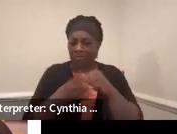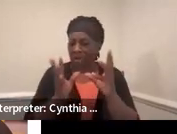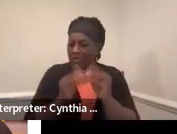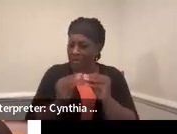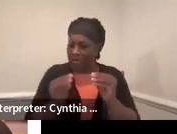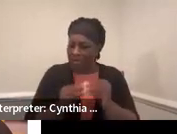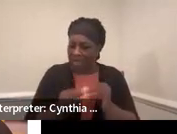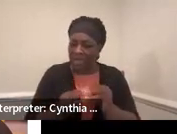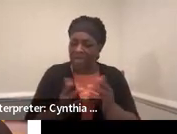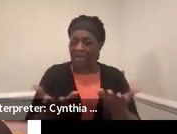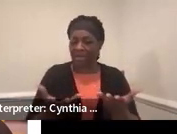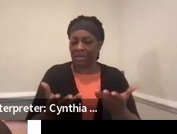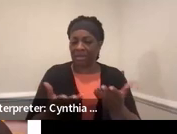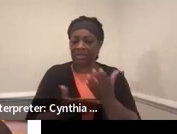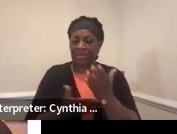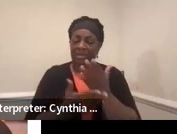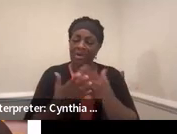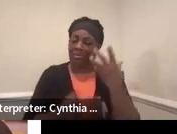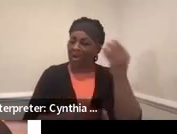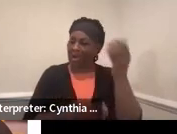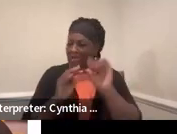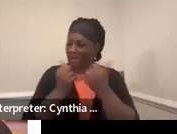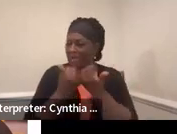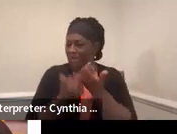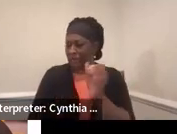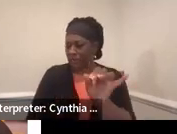And then that piece about the outside agencies.